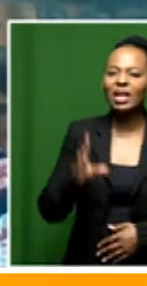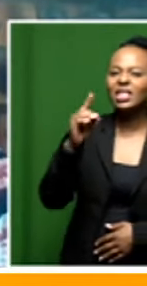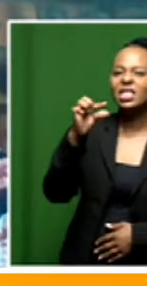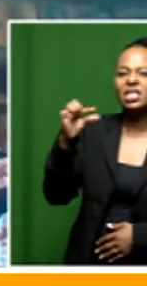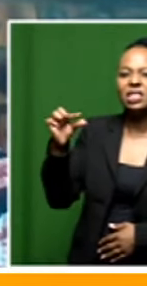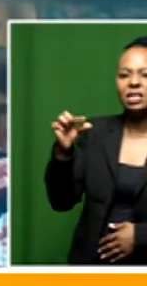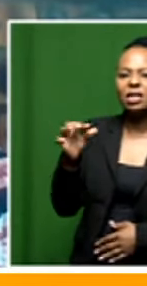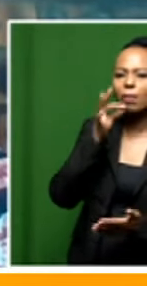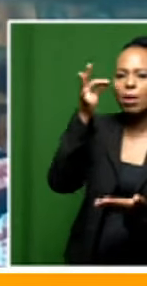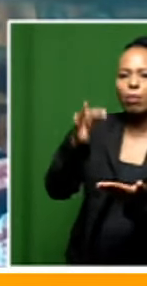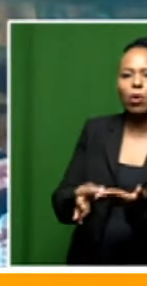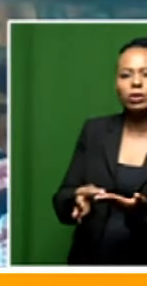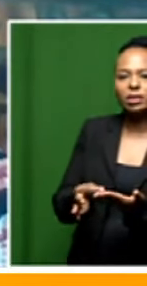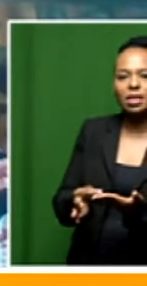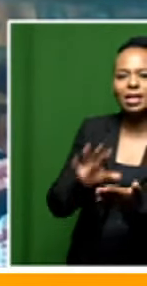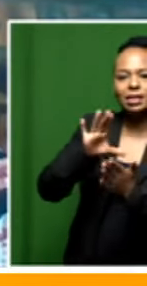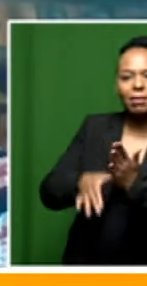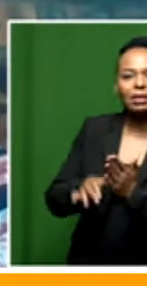the purpose of Disability Awareness Month?